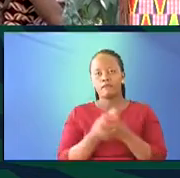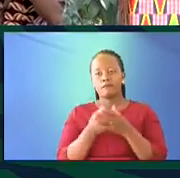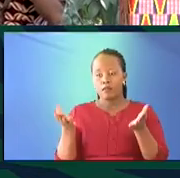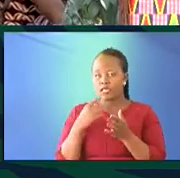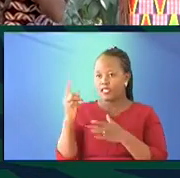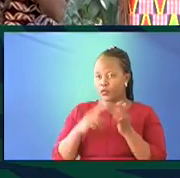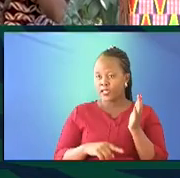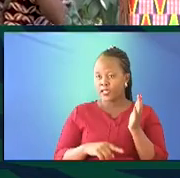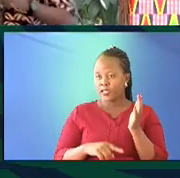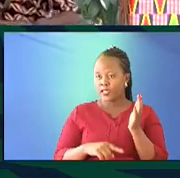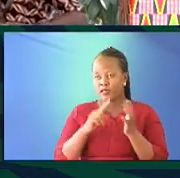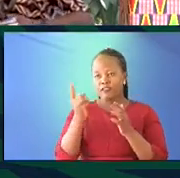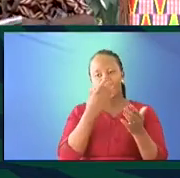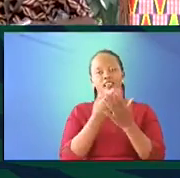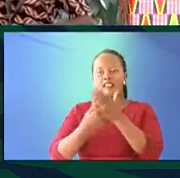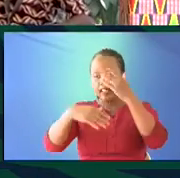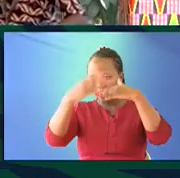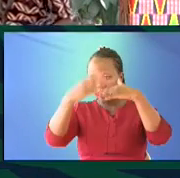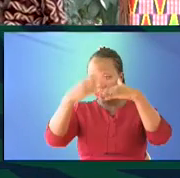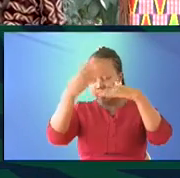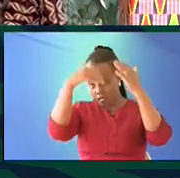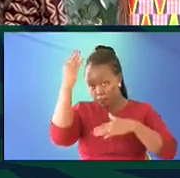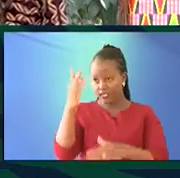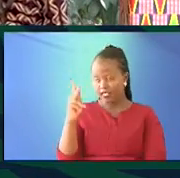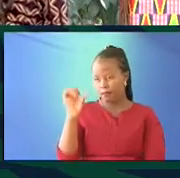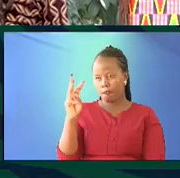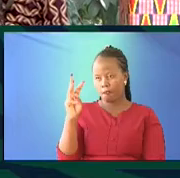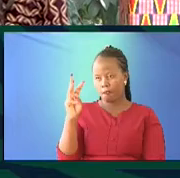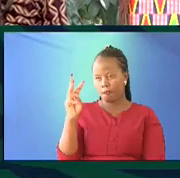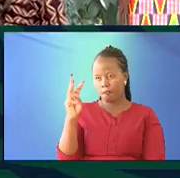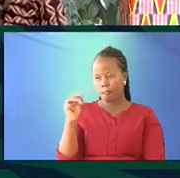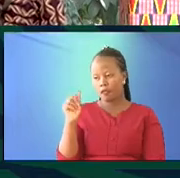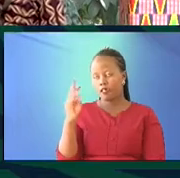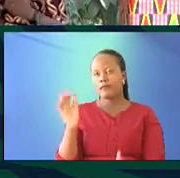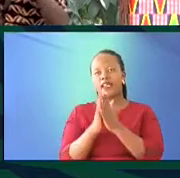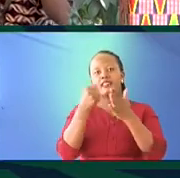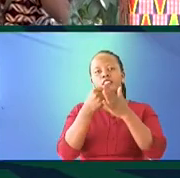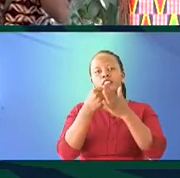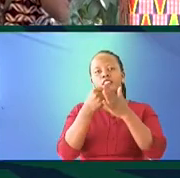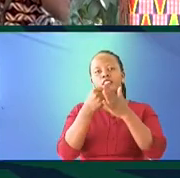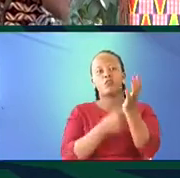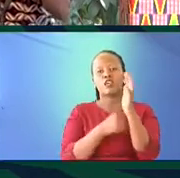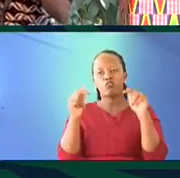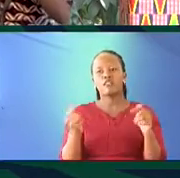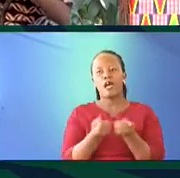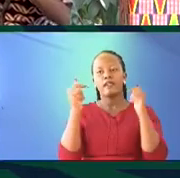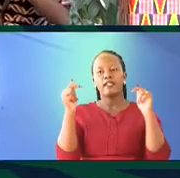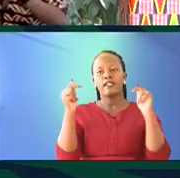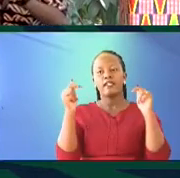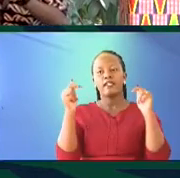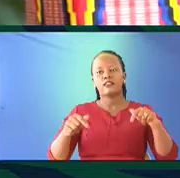I must begin by thanking Professor Kimani Njogu, Tuaweza, and the sponsors of this event today. I